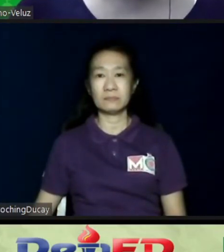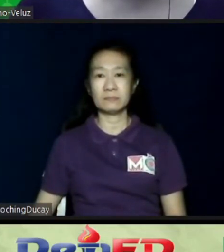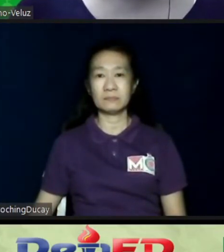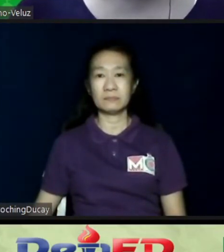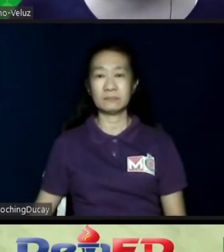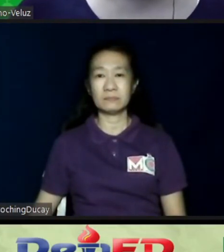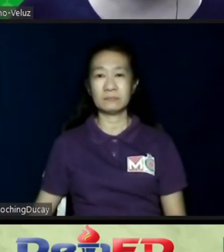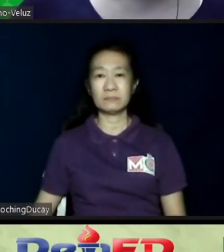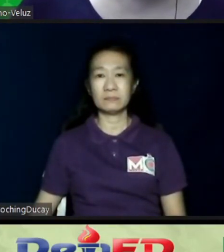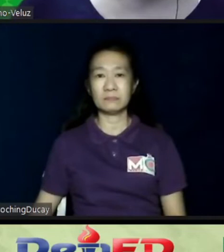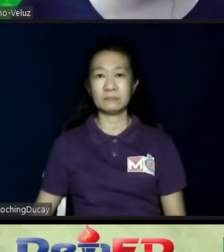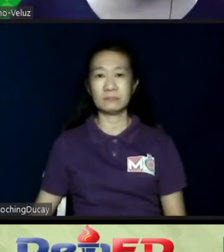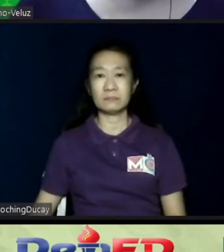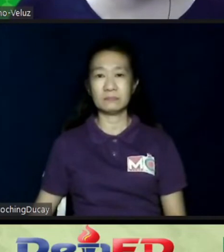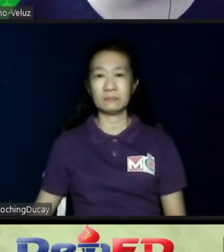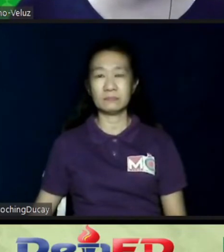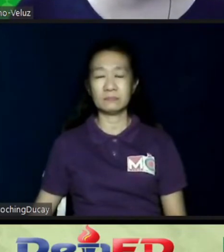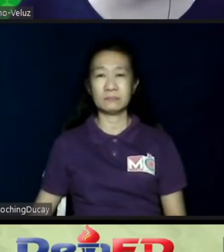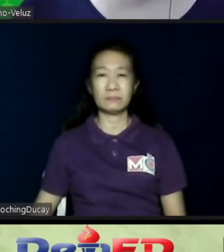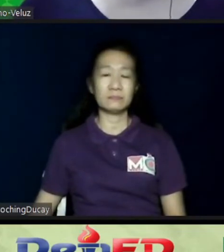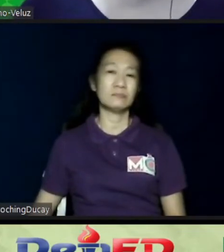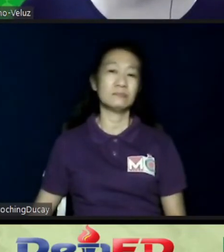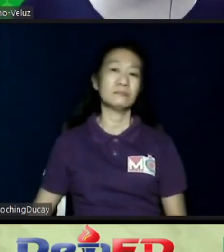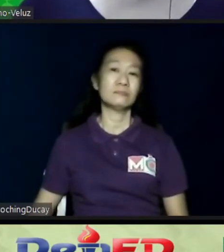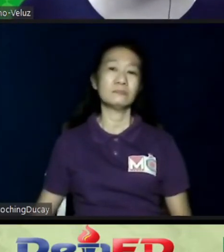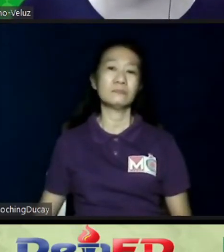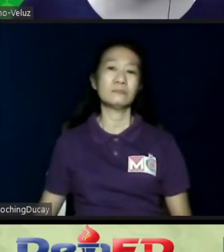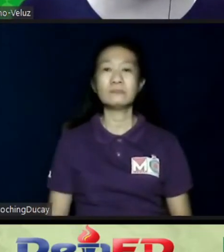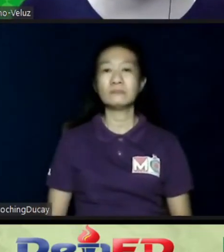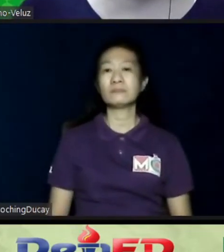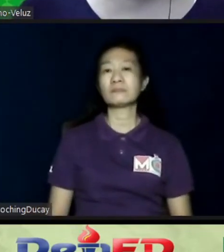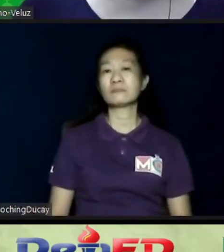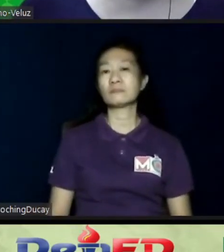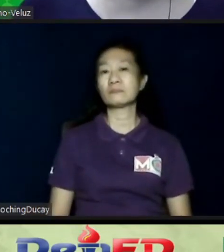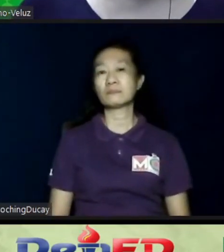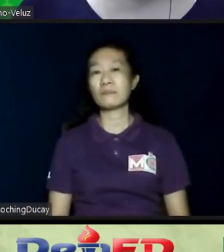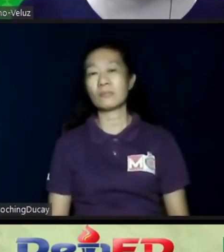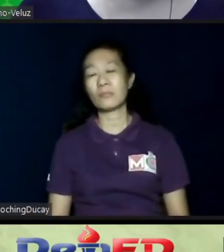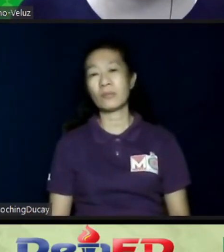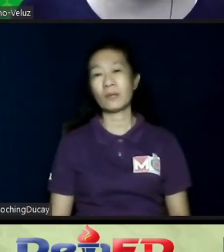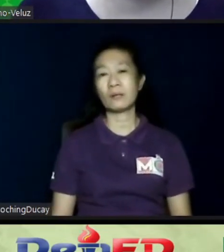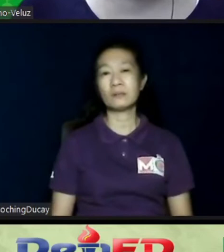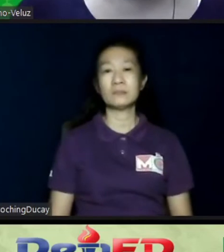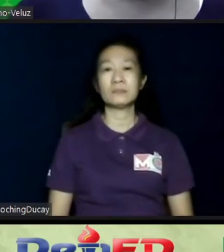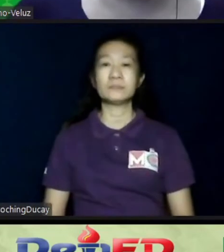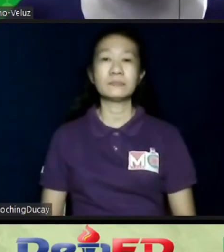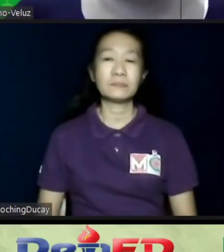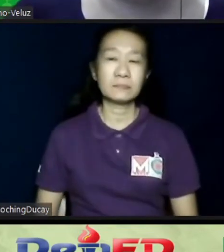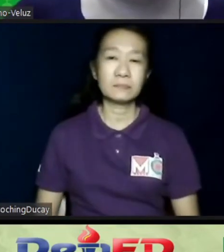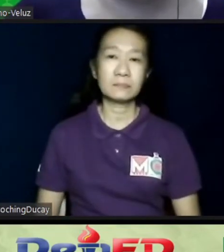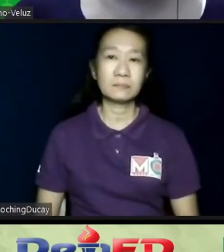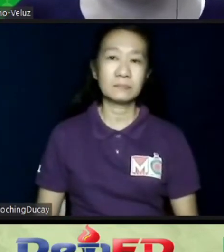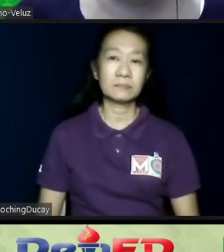inclusion of OT services in their SPED program. Teacher Archie, would you like to address this? Yeah. Unfortunately,